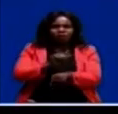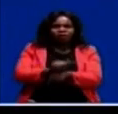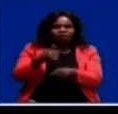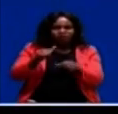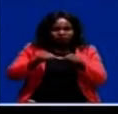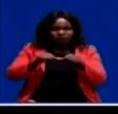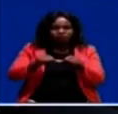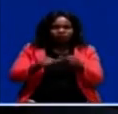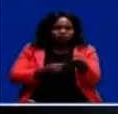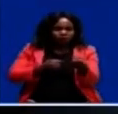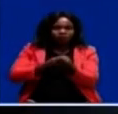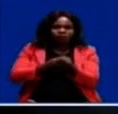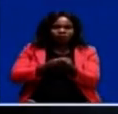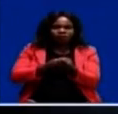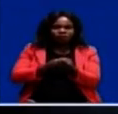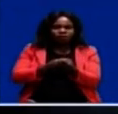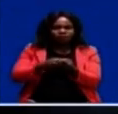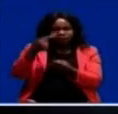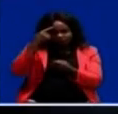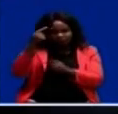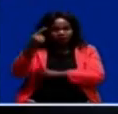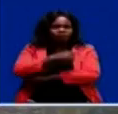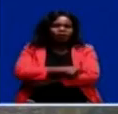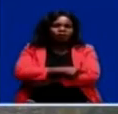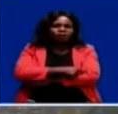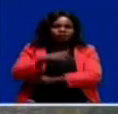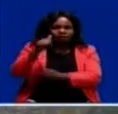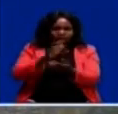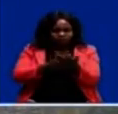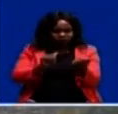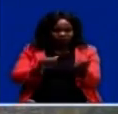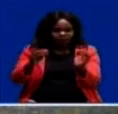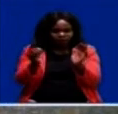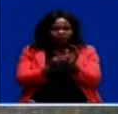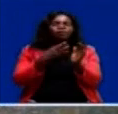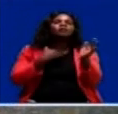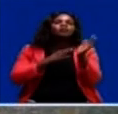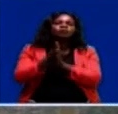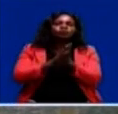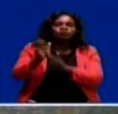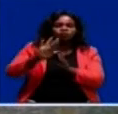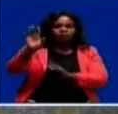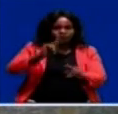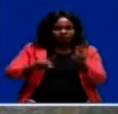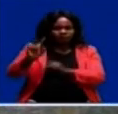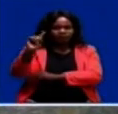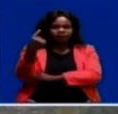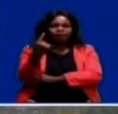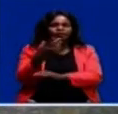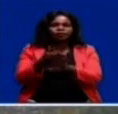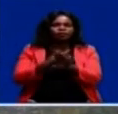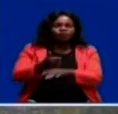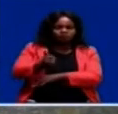supporting the government of the day. He believed in putting the interests of the people of faith before self.